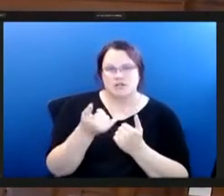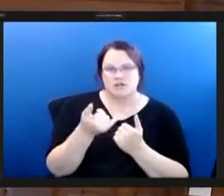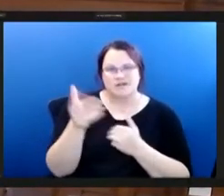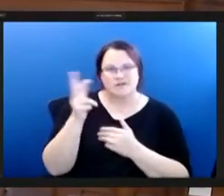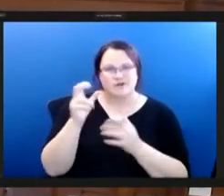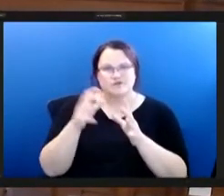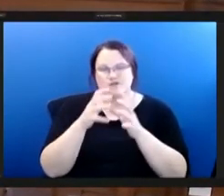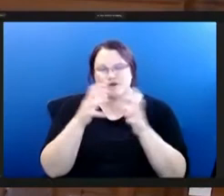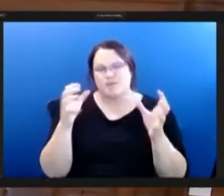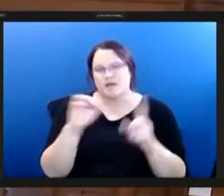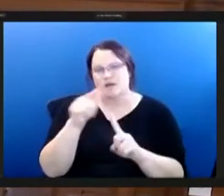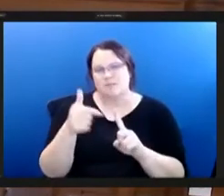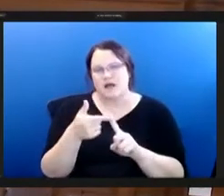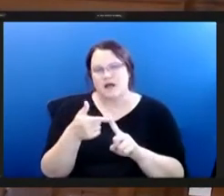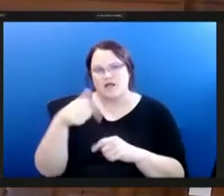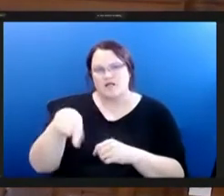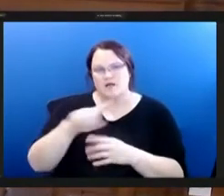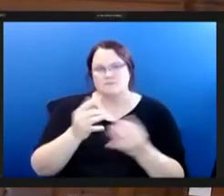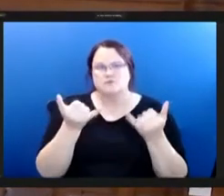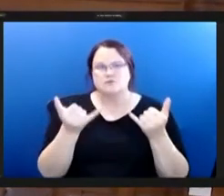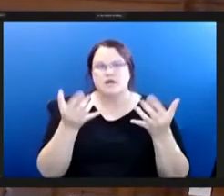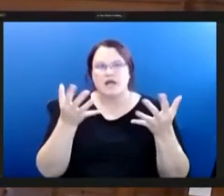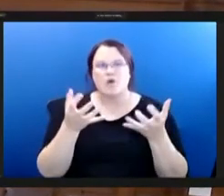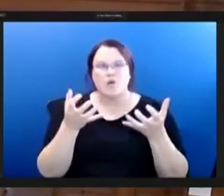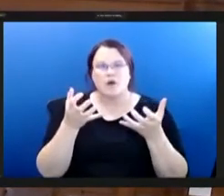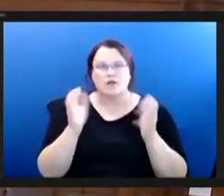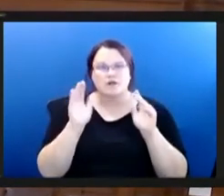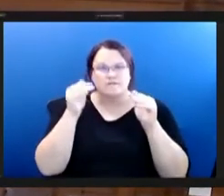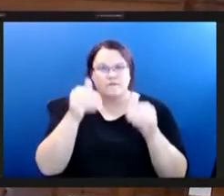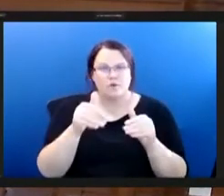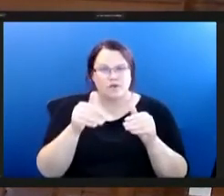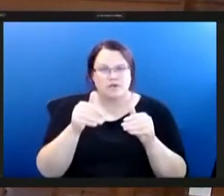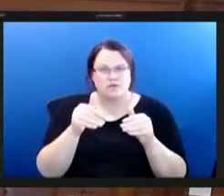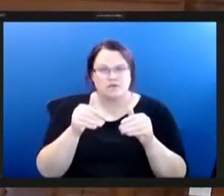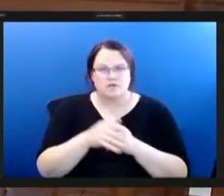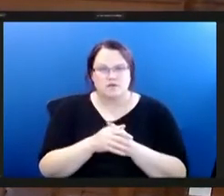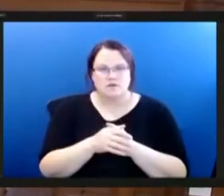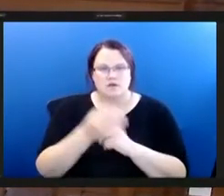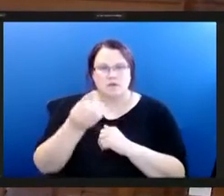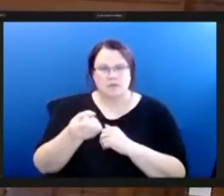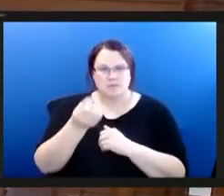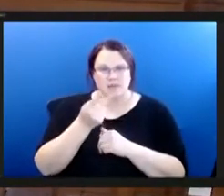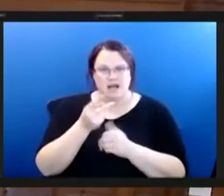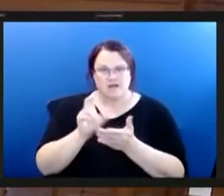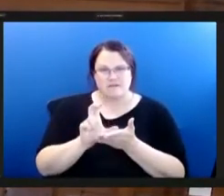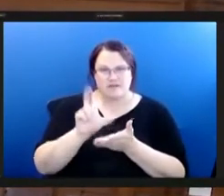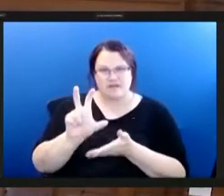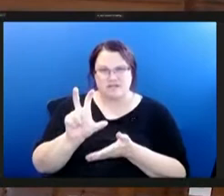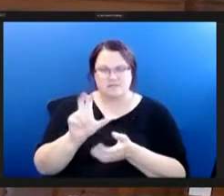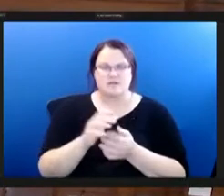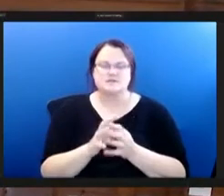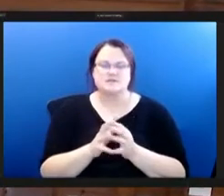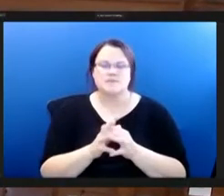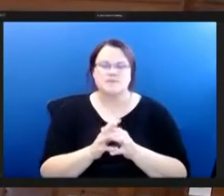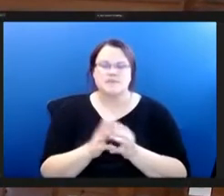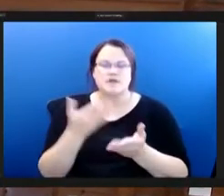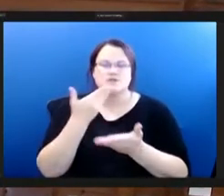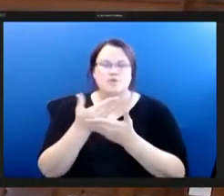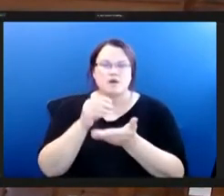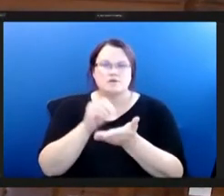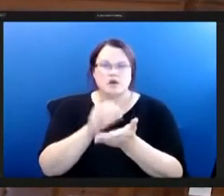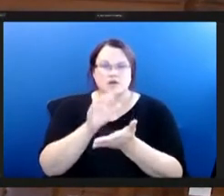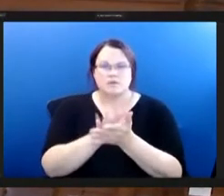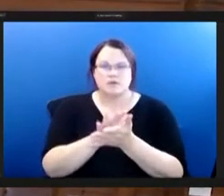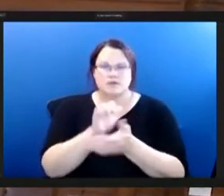today i want to focus on the returns of such an investment it is well documented that the